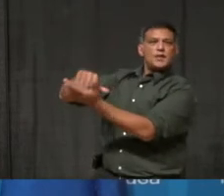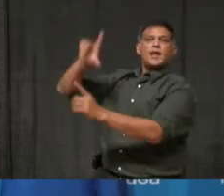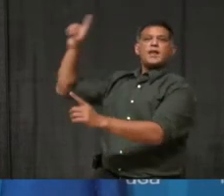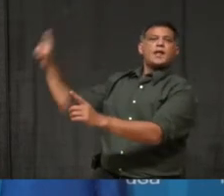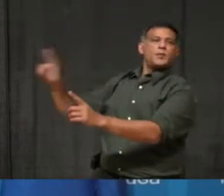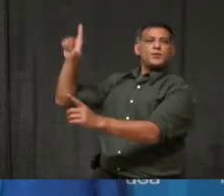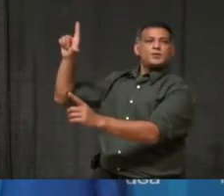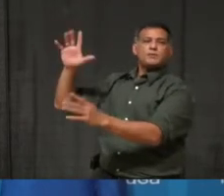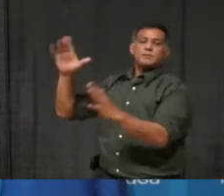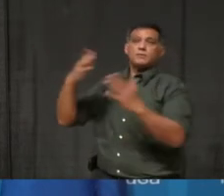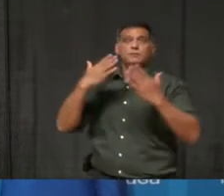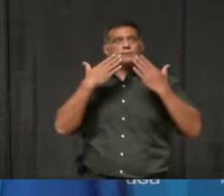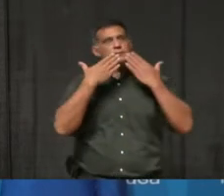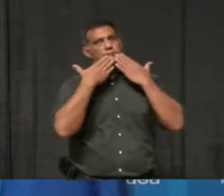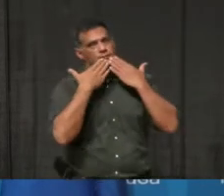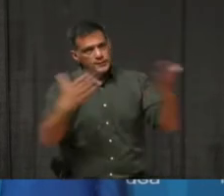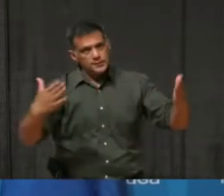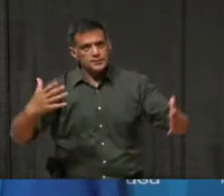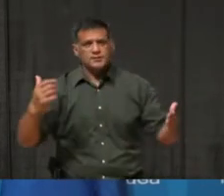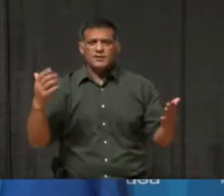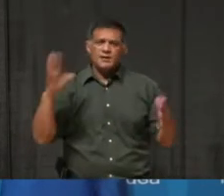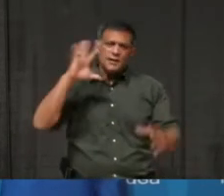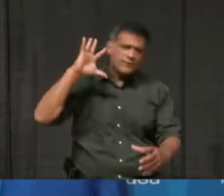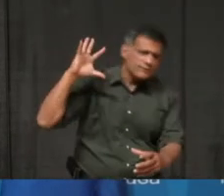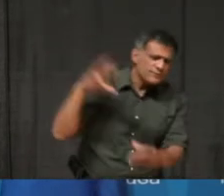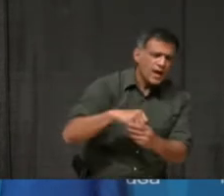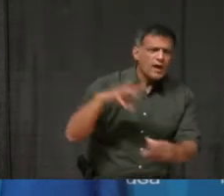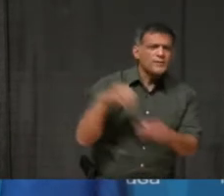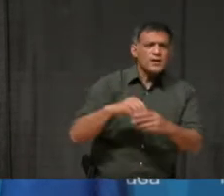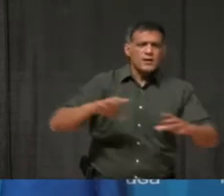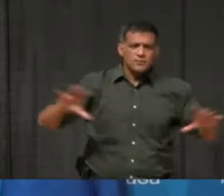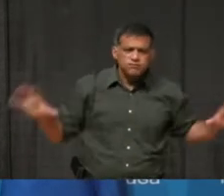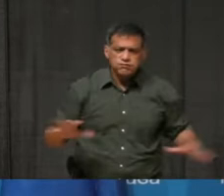everything you have contributed to Mississauga and beyond.